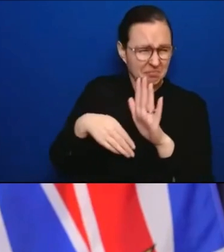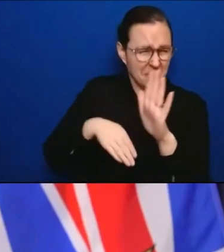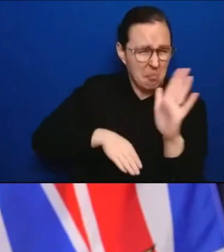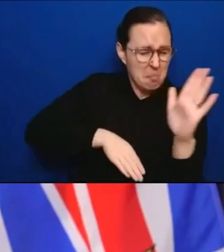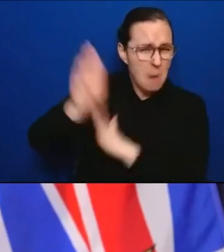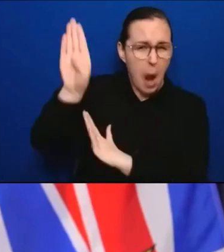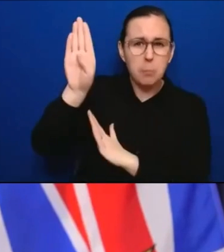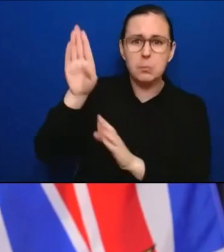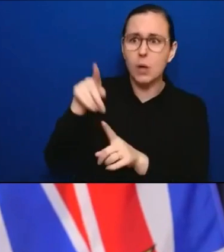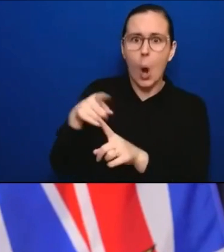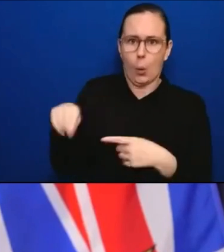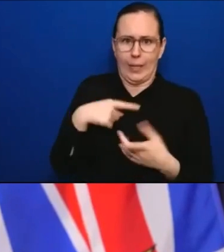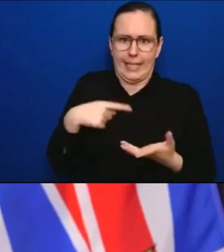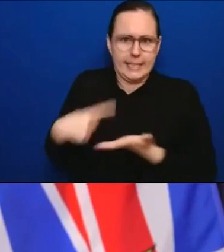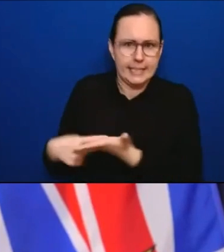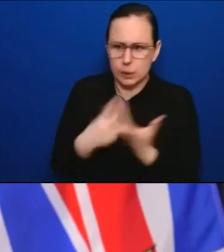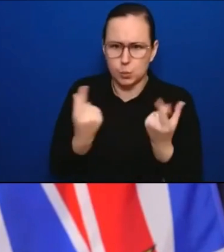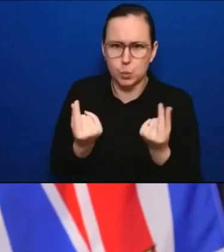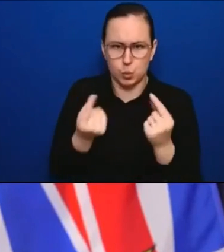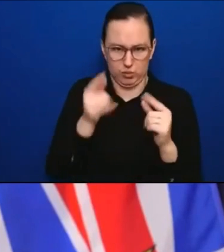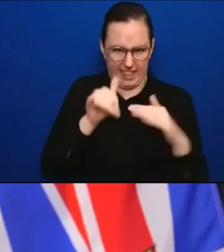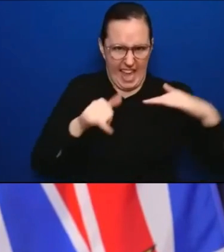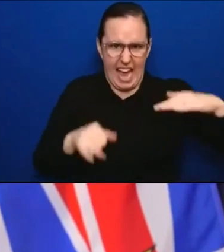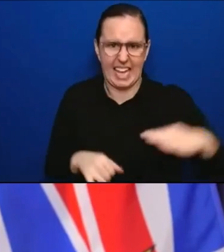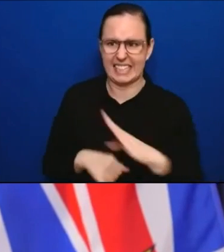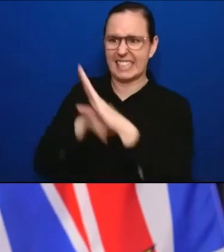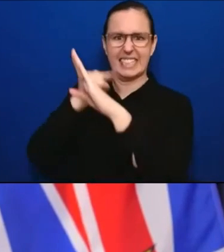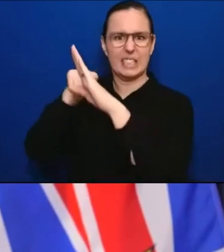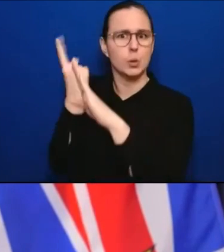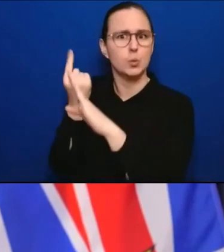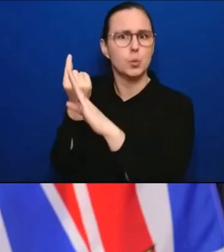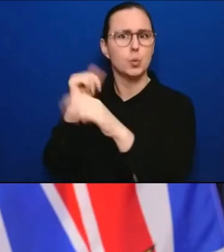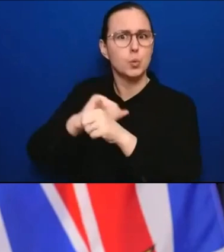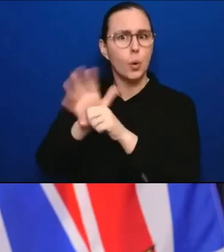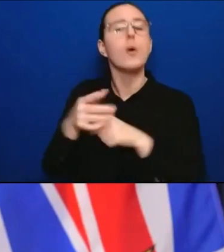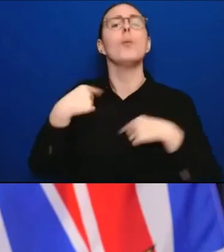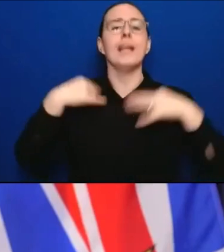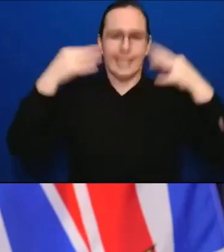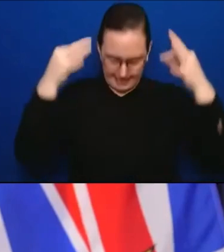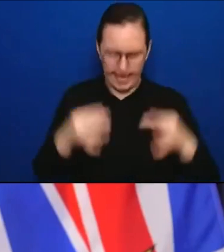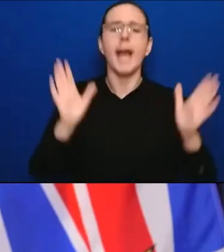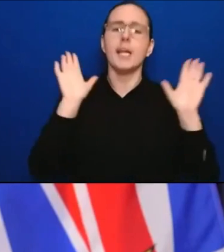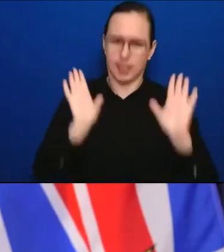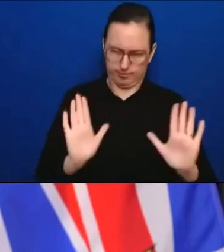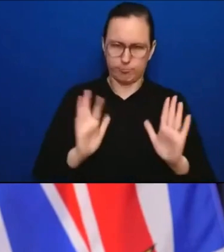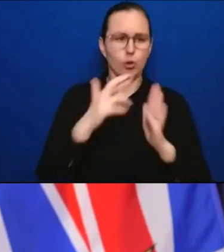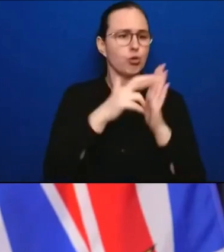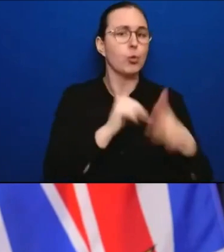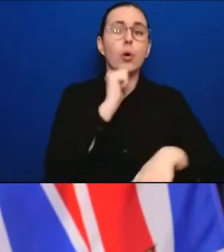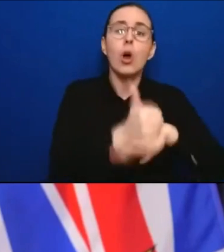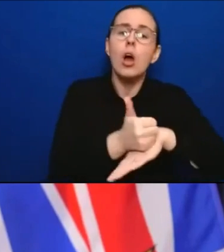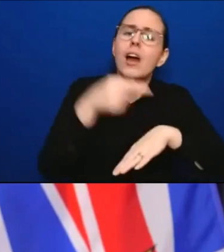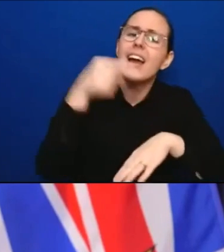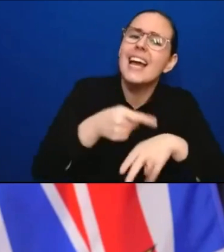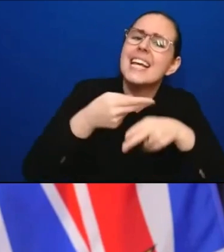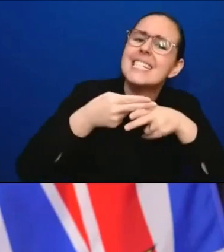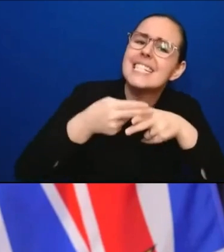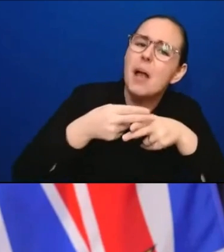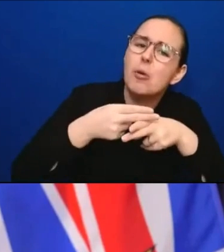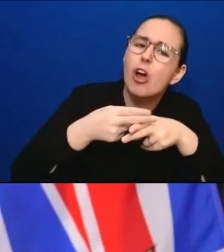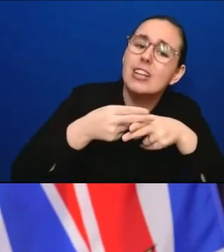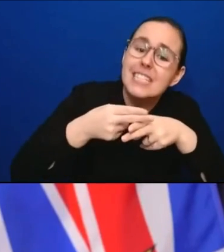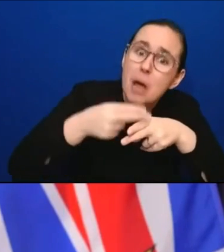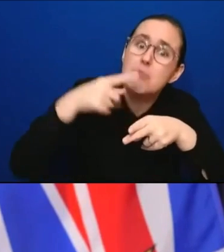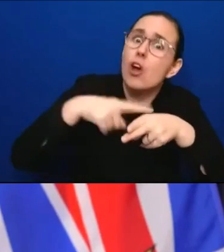another wave of COVID-19. But we said at the beginning, these were temporary measures to protect people. We said in early January that we would